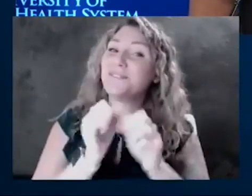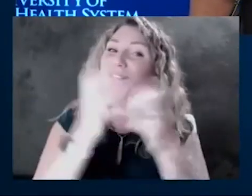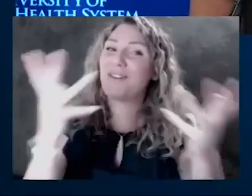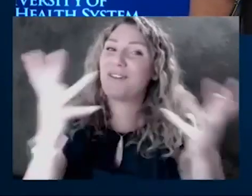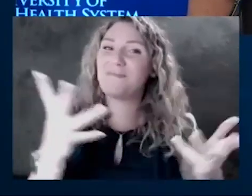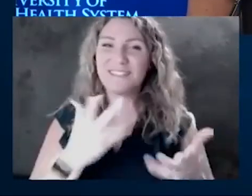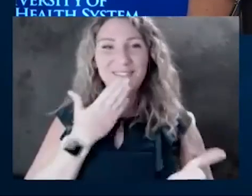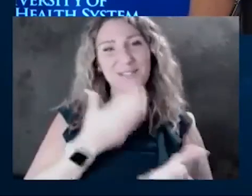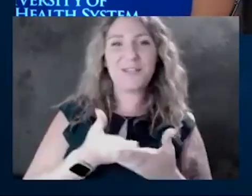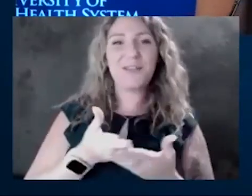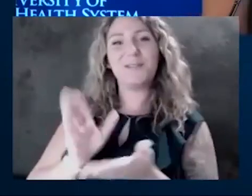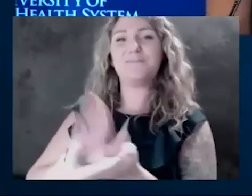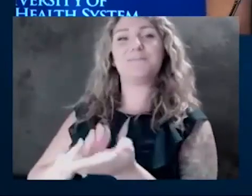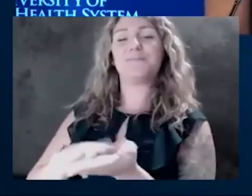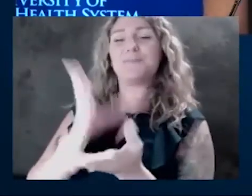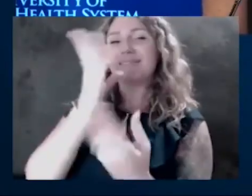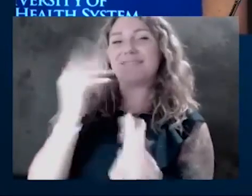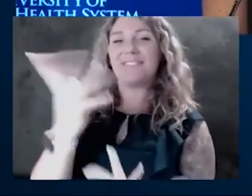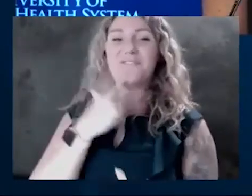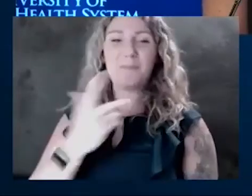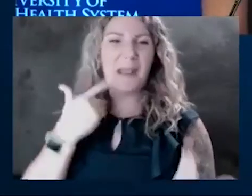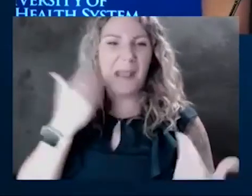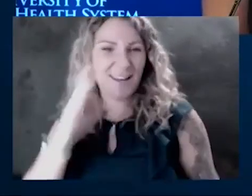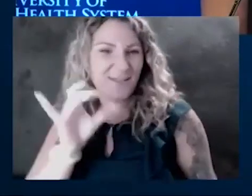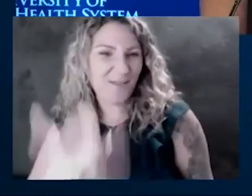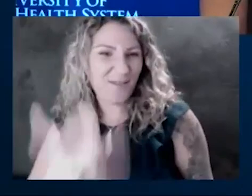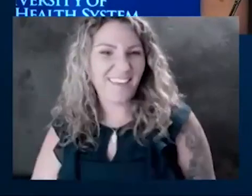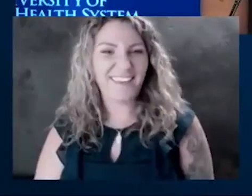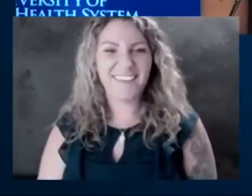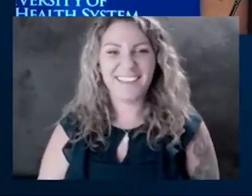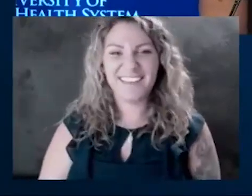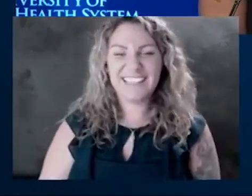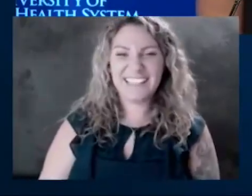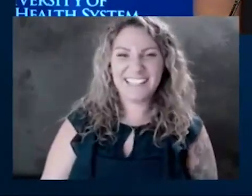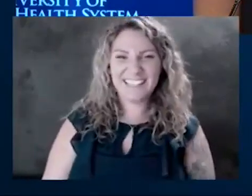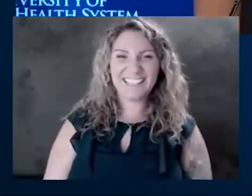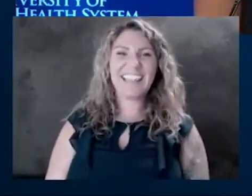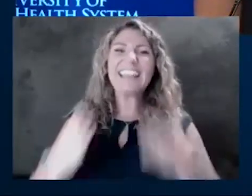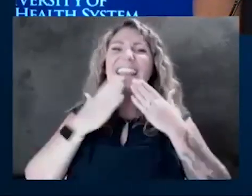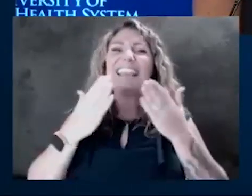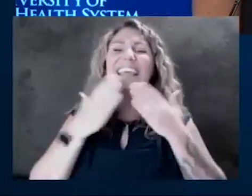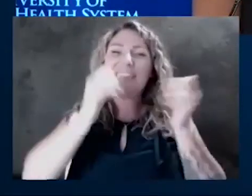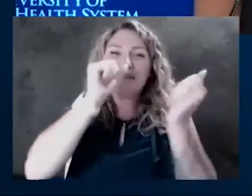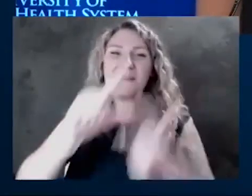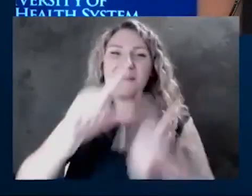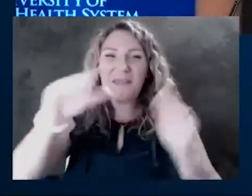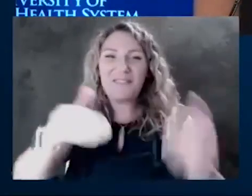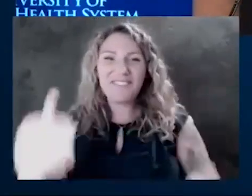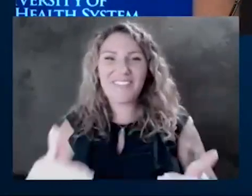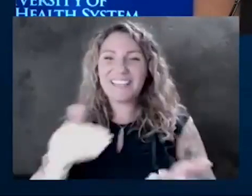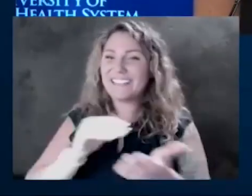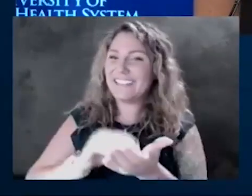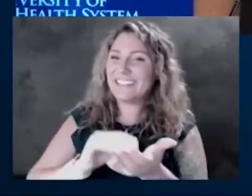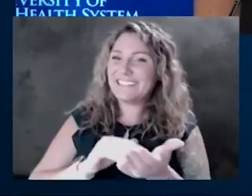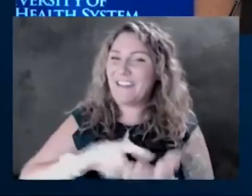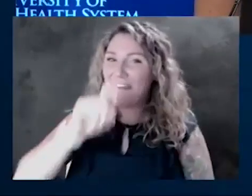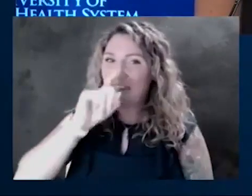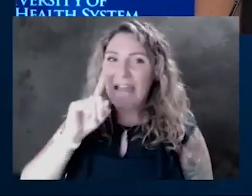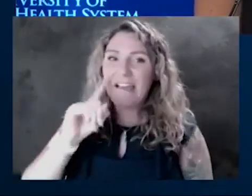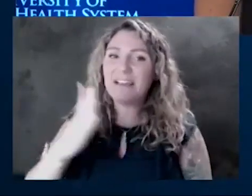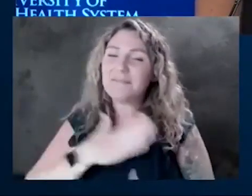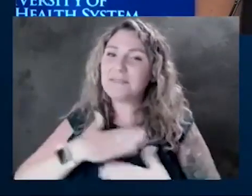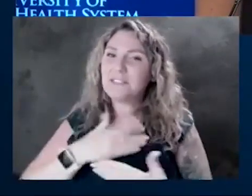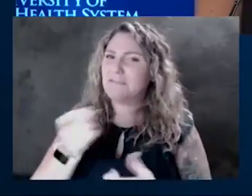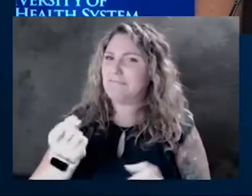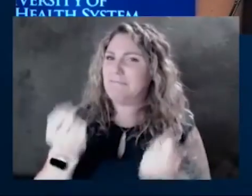information. I didn't even know that. All right. Thank you. Thanks to all of our guests. Dr. Hawkinson, we appreciate you. Again, lots of shout outs to you today. Just